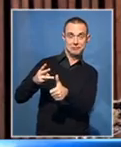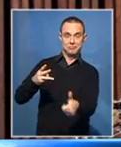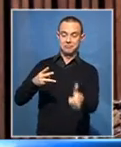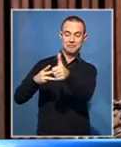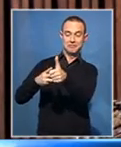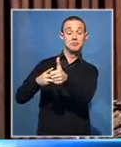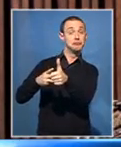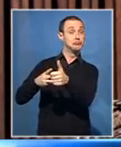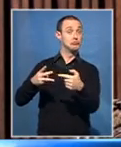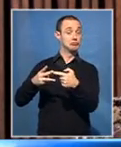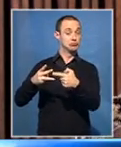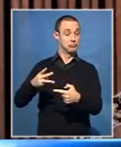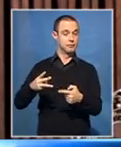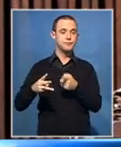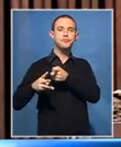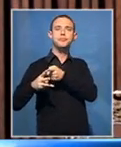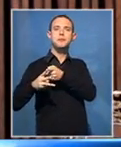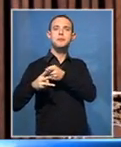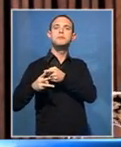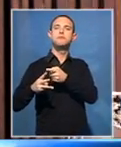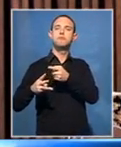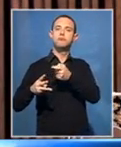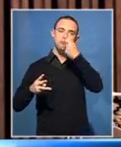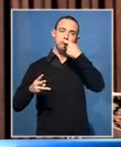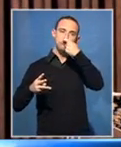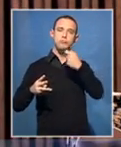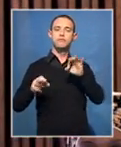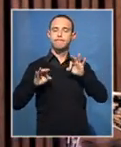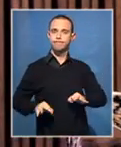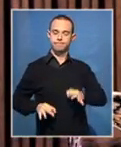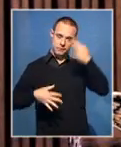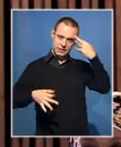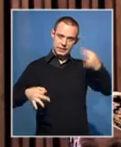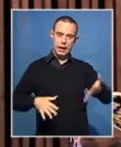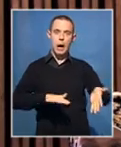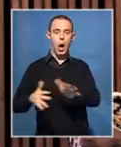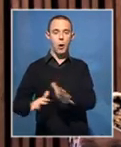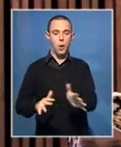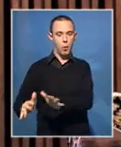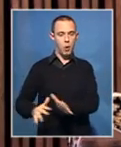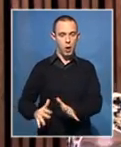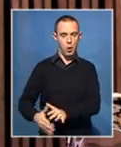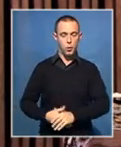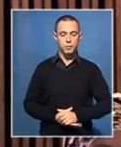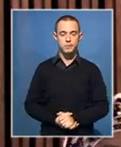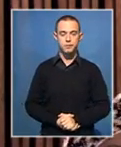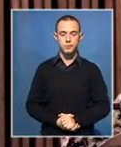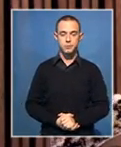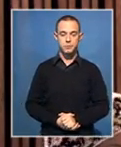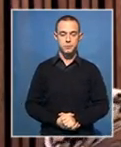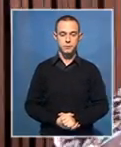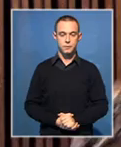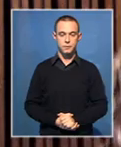Announcing a raft of changes to his top leadership. From ZANU's side is